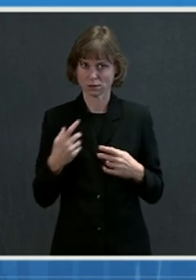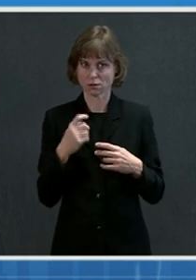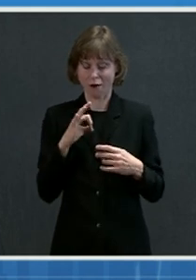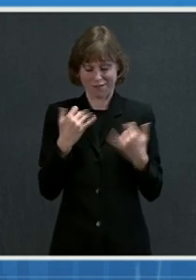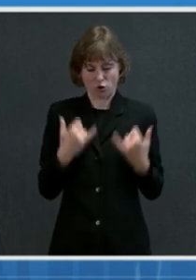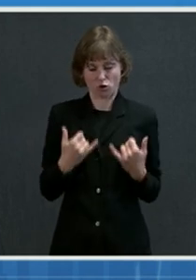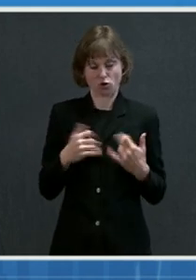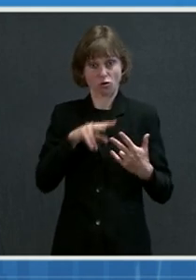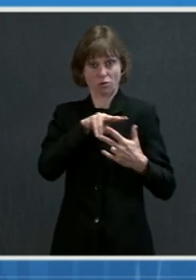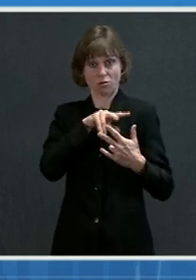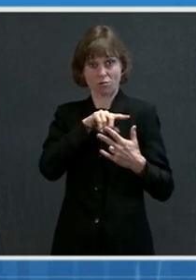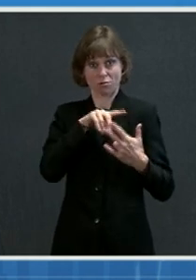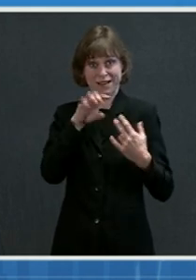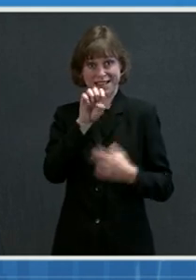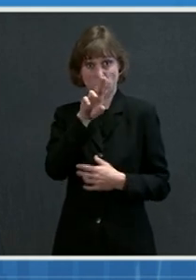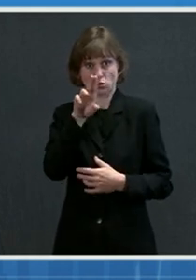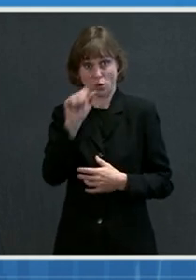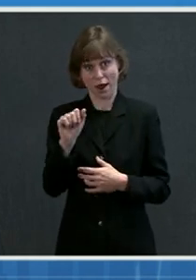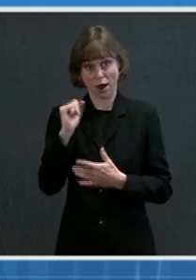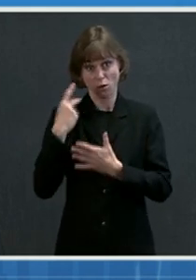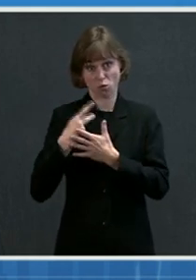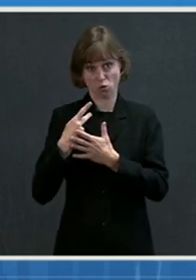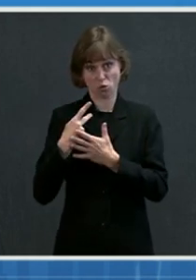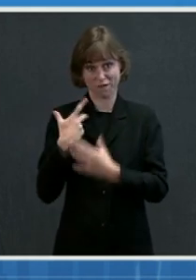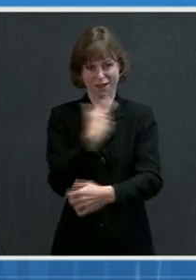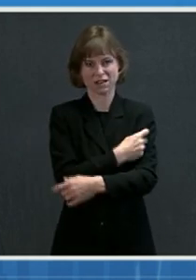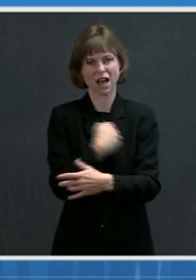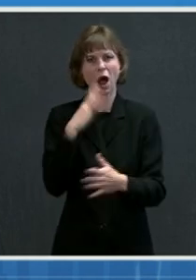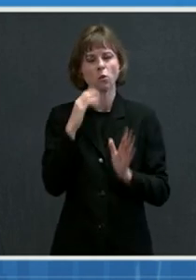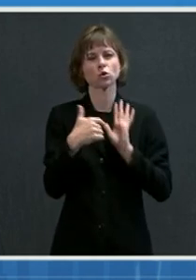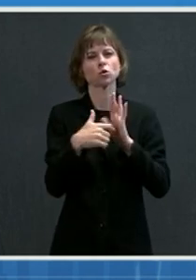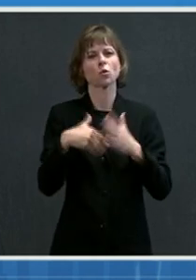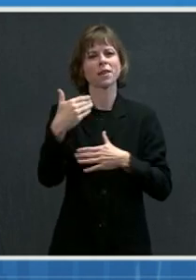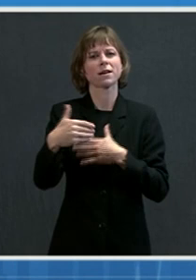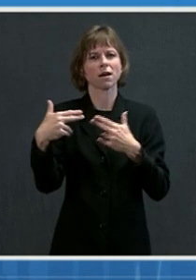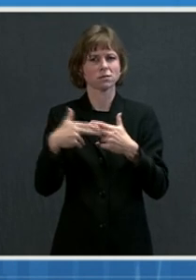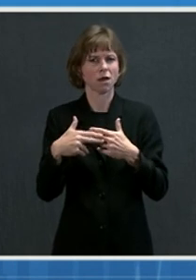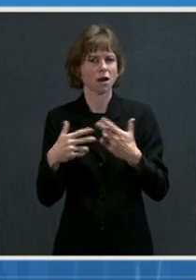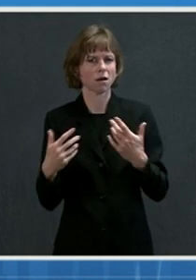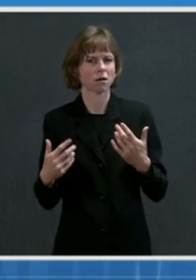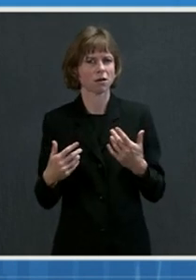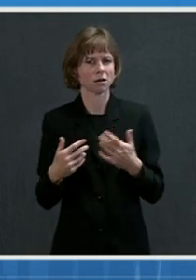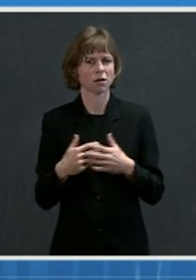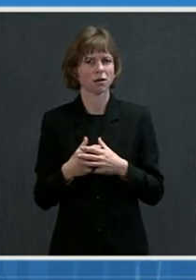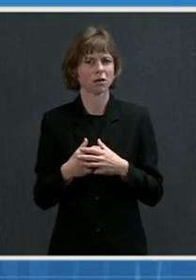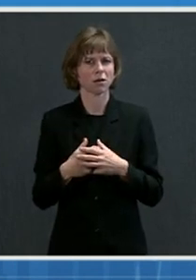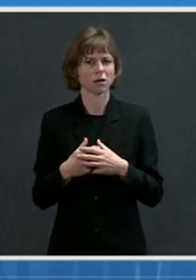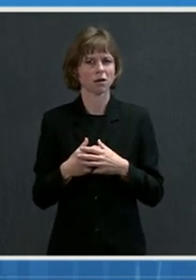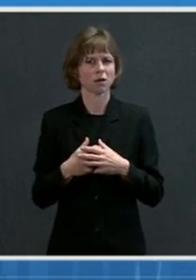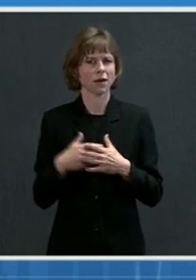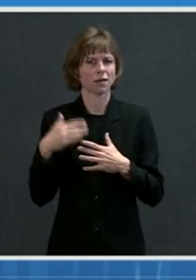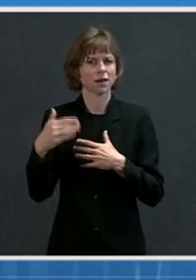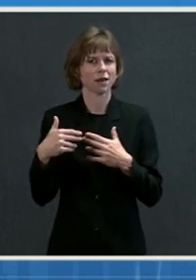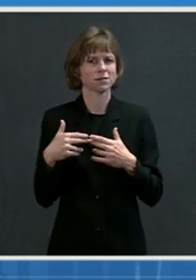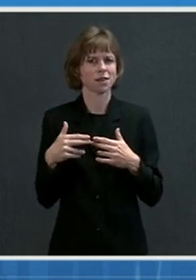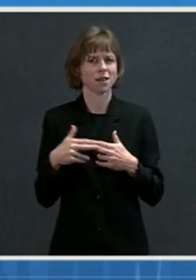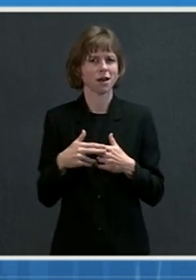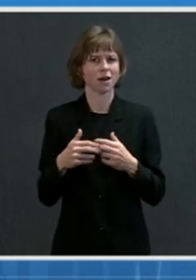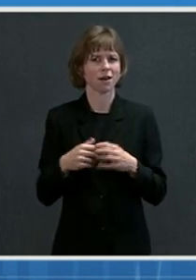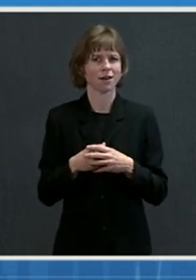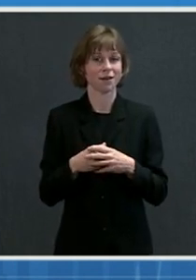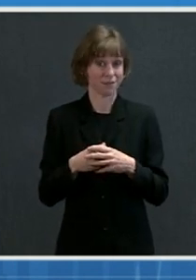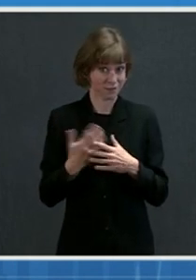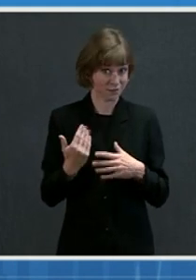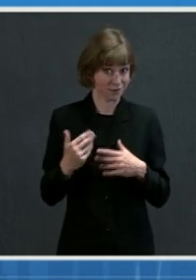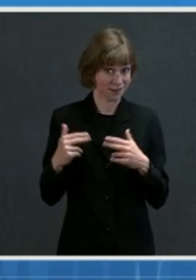EUA-approved vaccines. I can show you on the next slide, the next slide, you can have